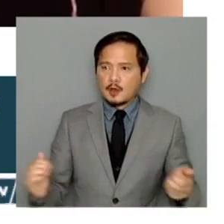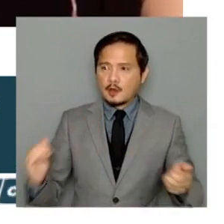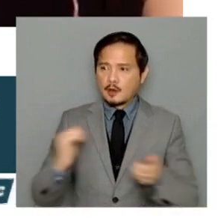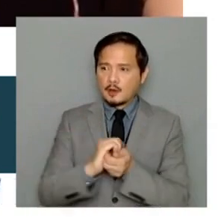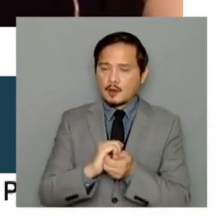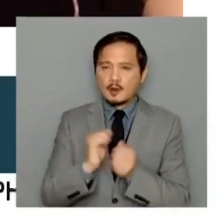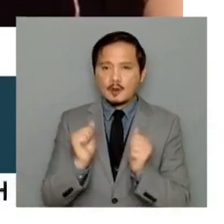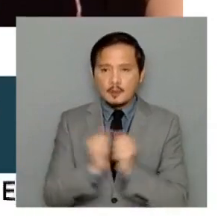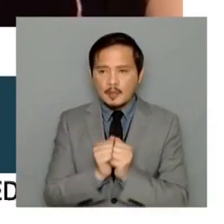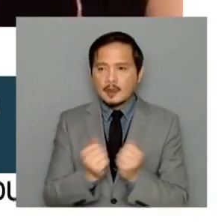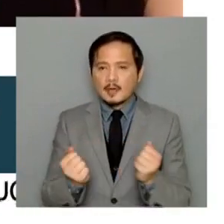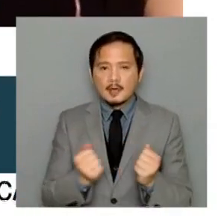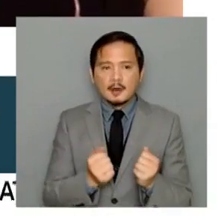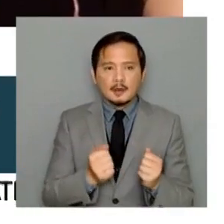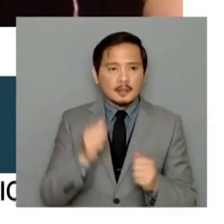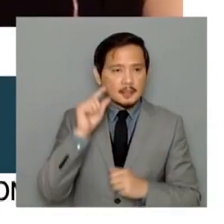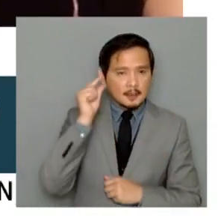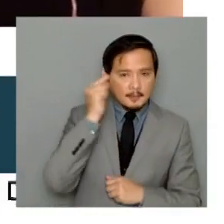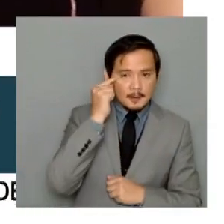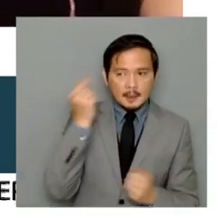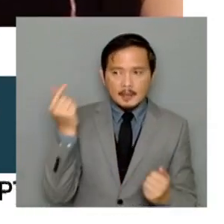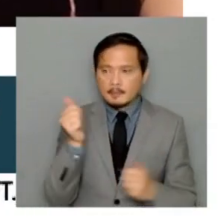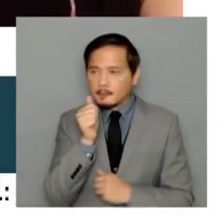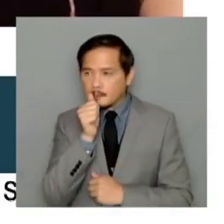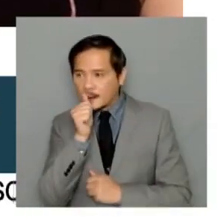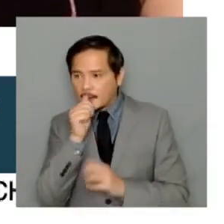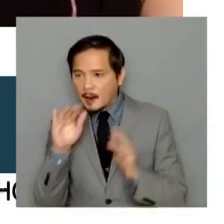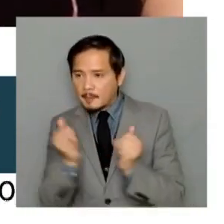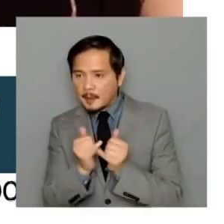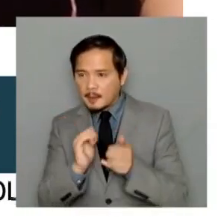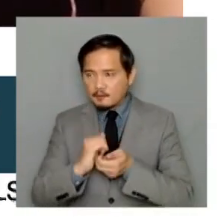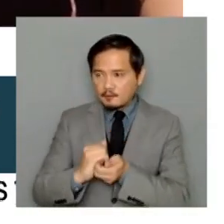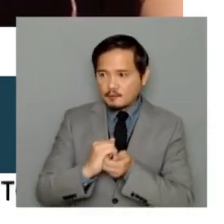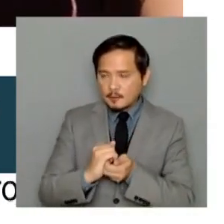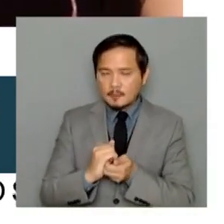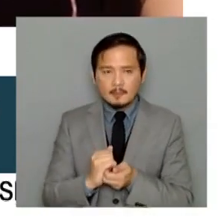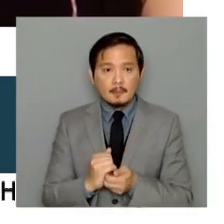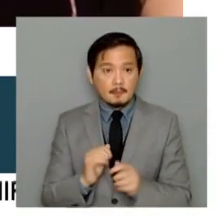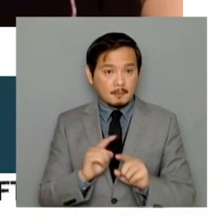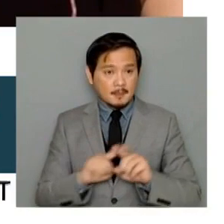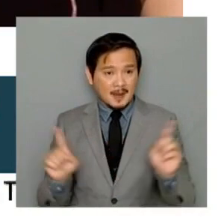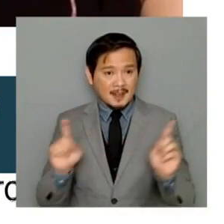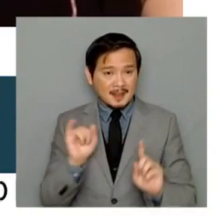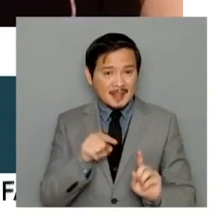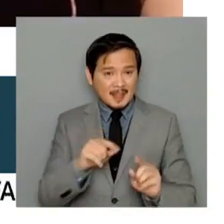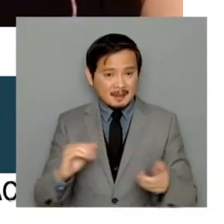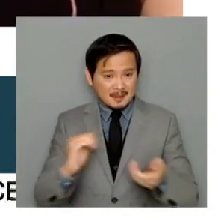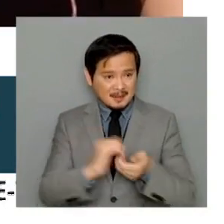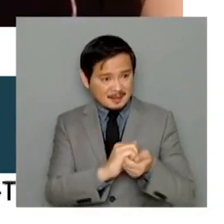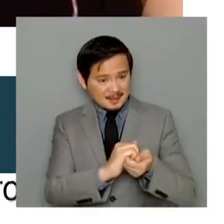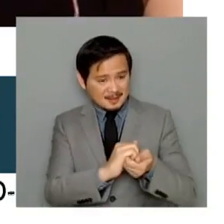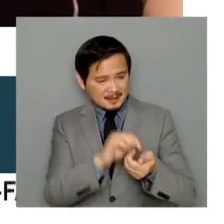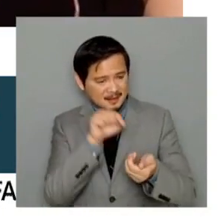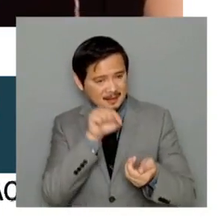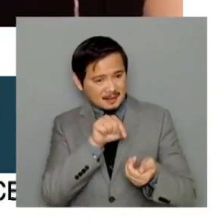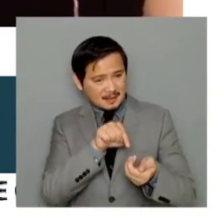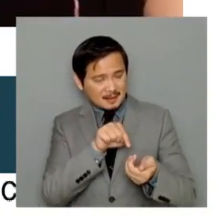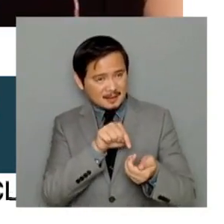the public and the private sector with the newly nominated secretary, are you concerned that this kind of a partnership might just lead